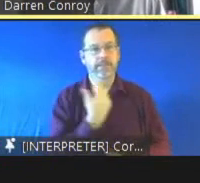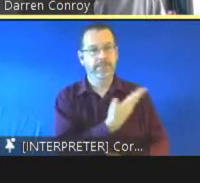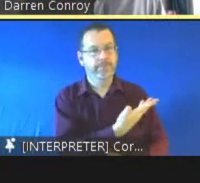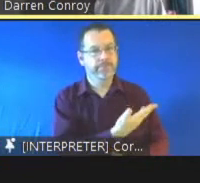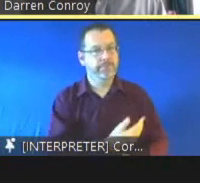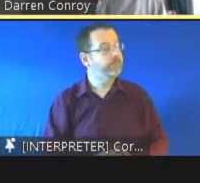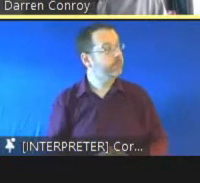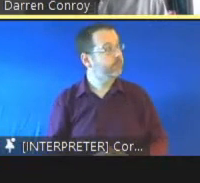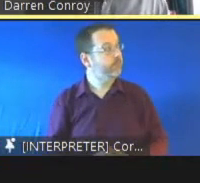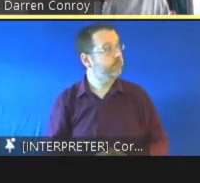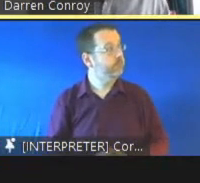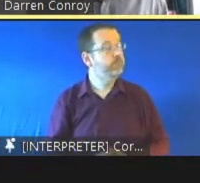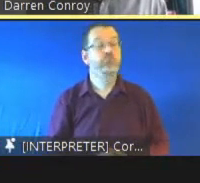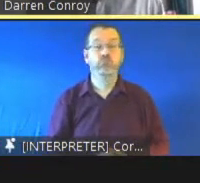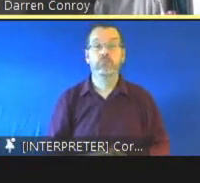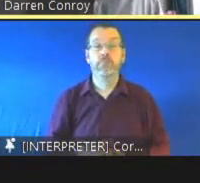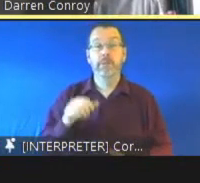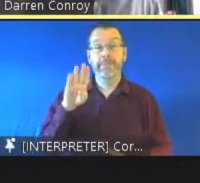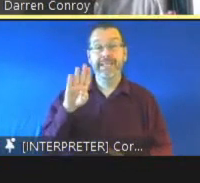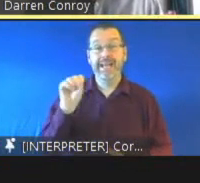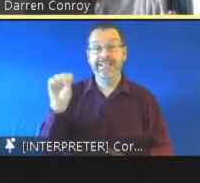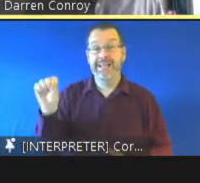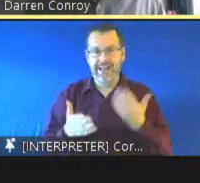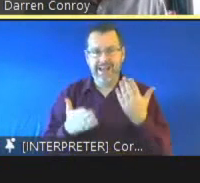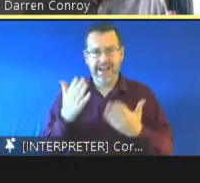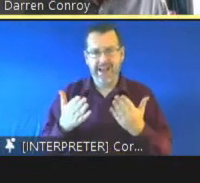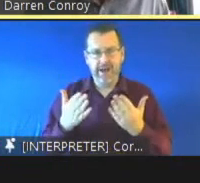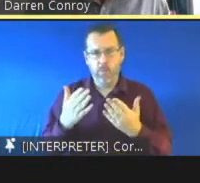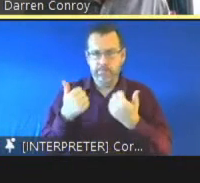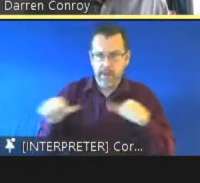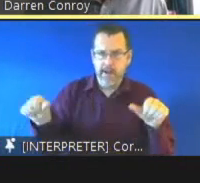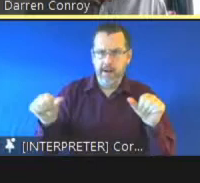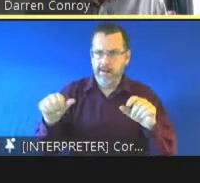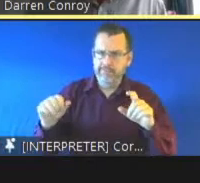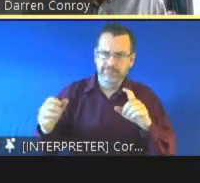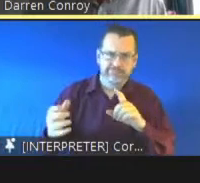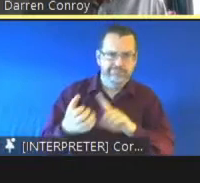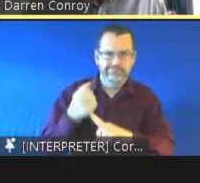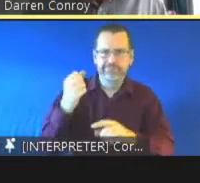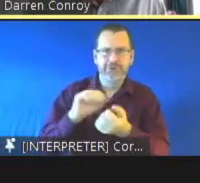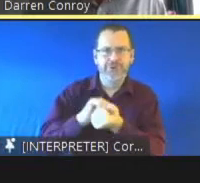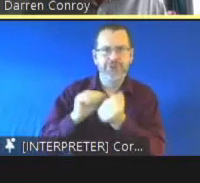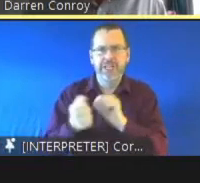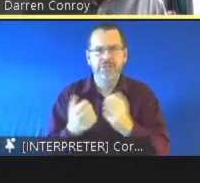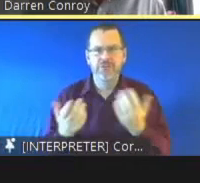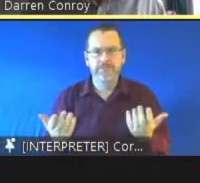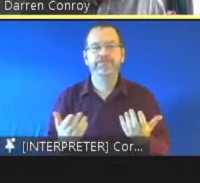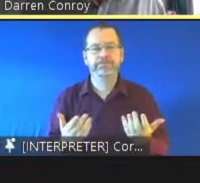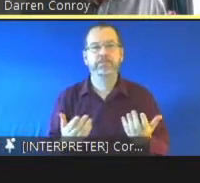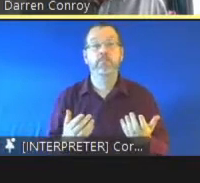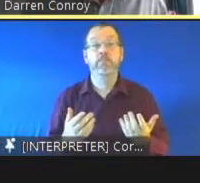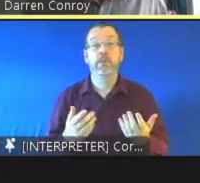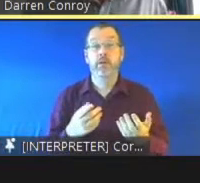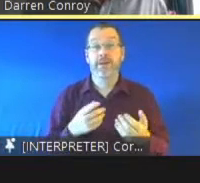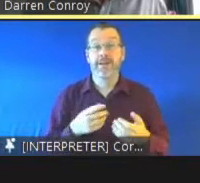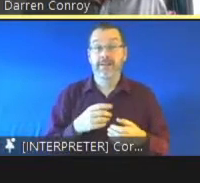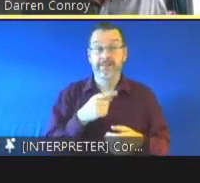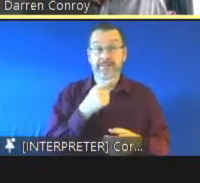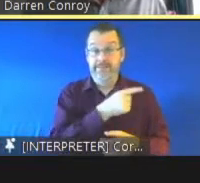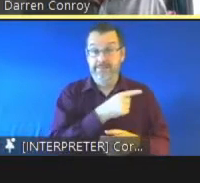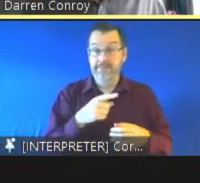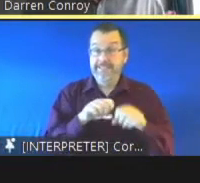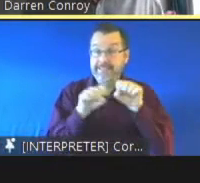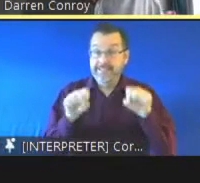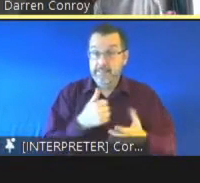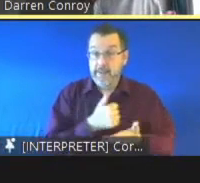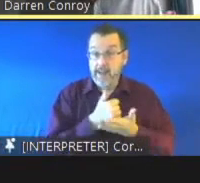so how the program achieves change is through facilitating uh family involvement